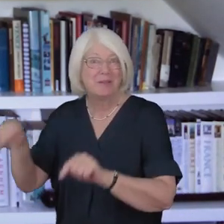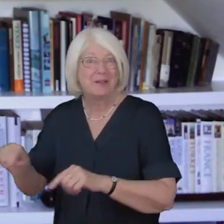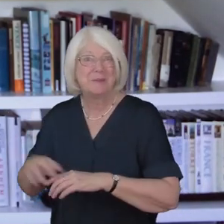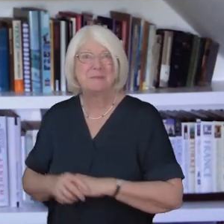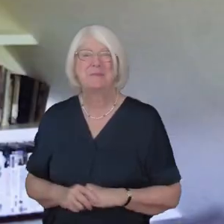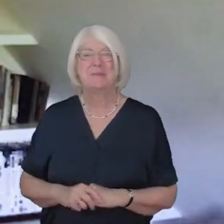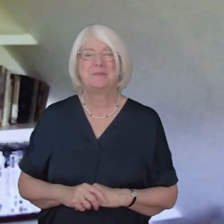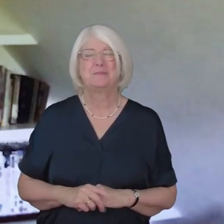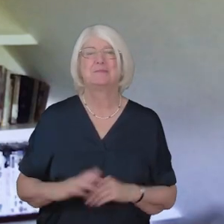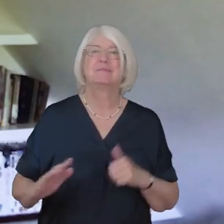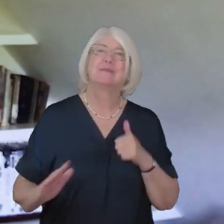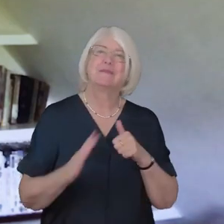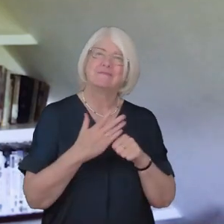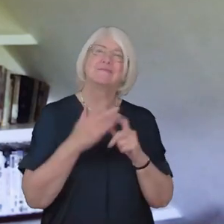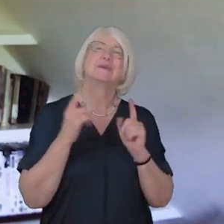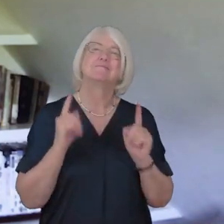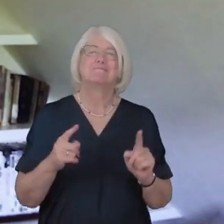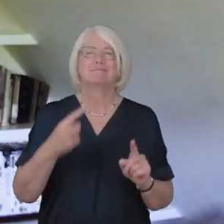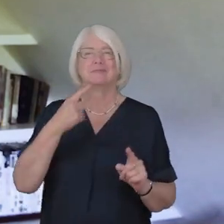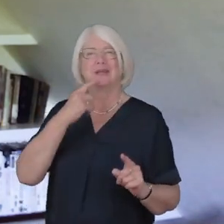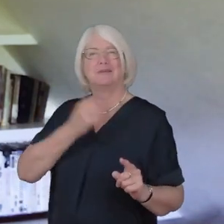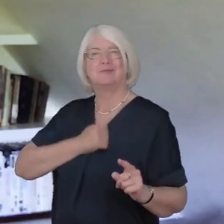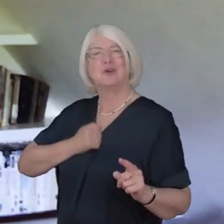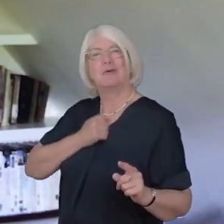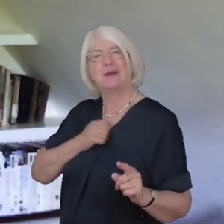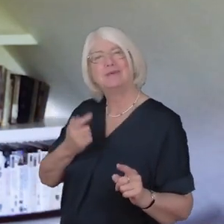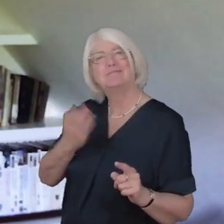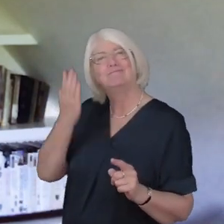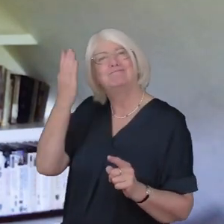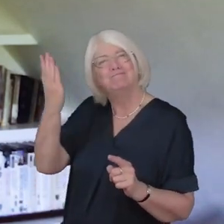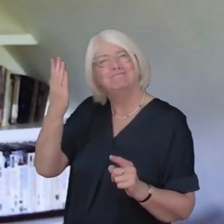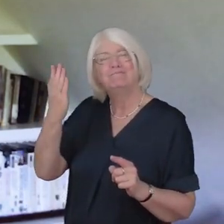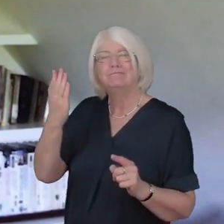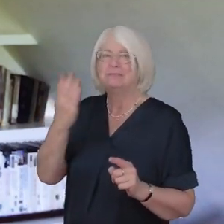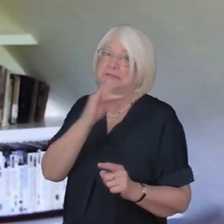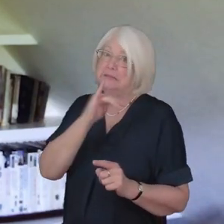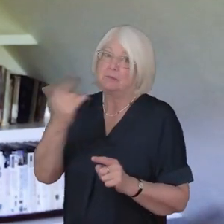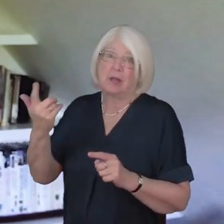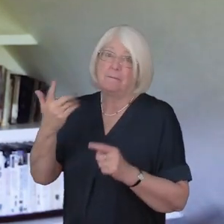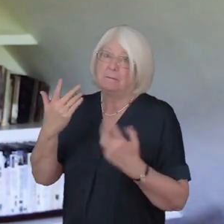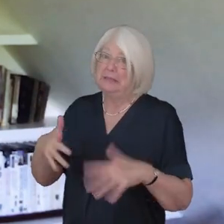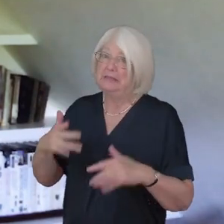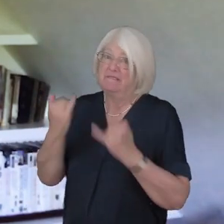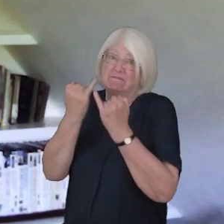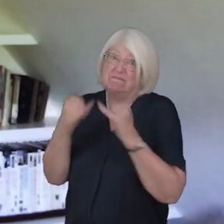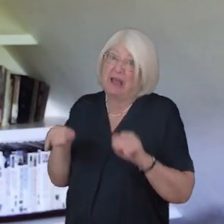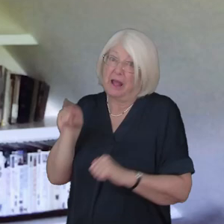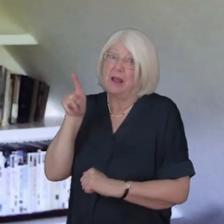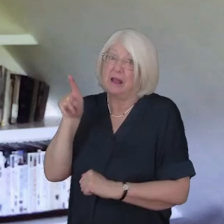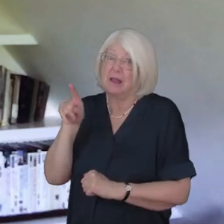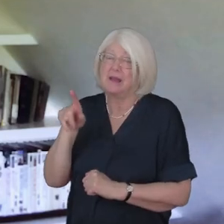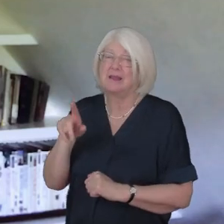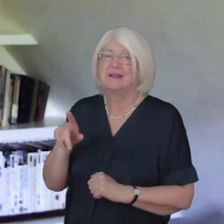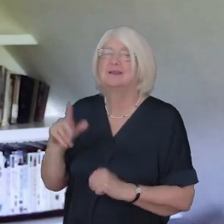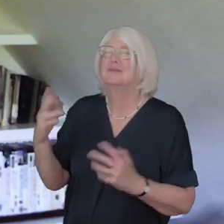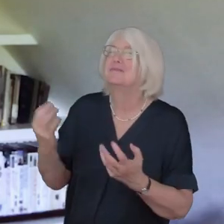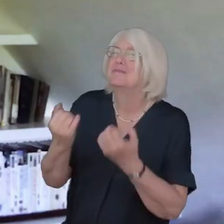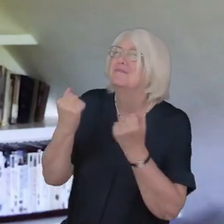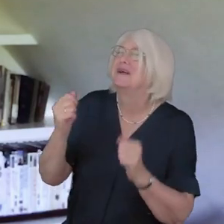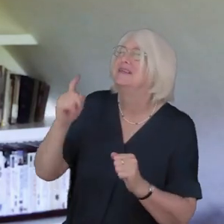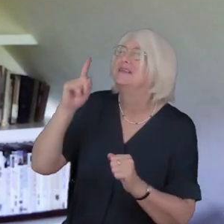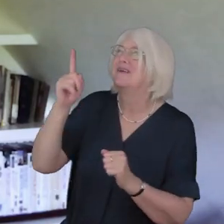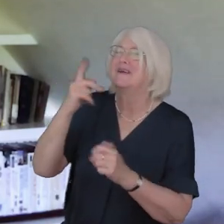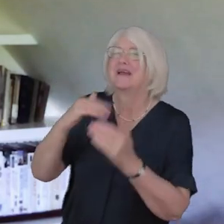country first though let us say sorry to God for those times when we have let him down almighty